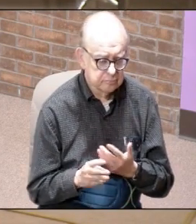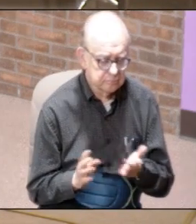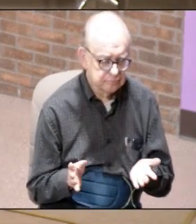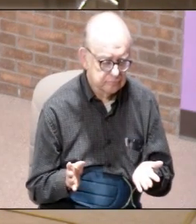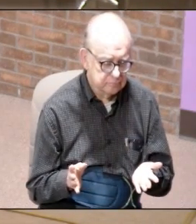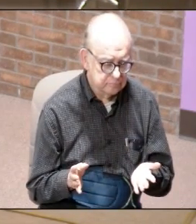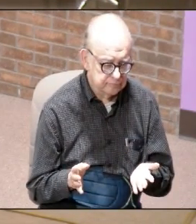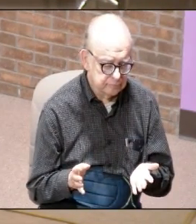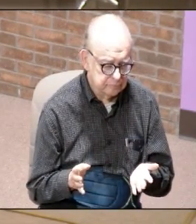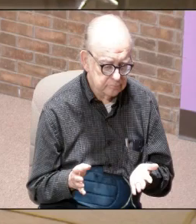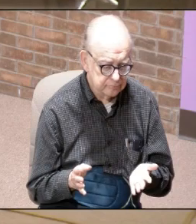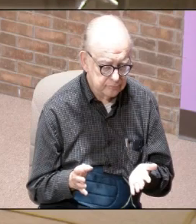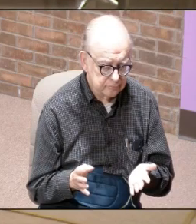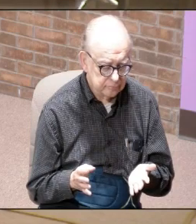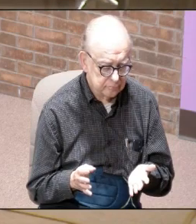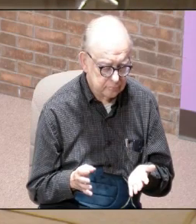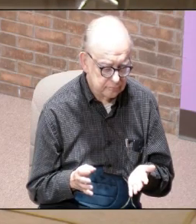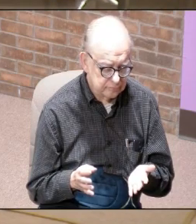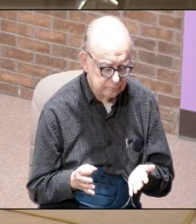and uh